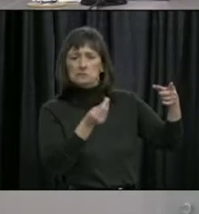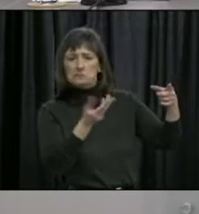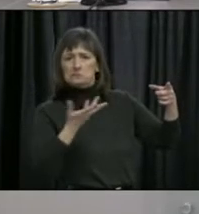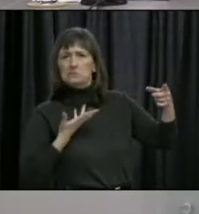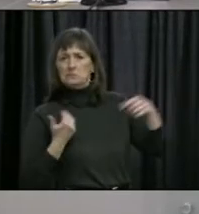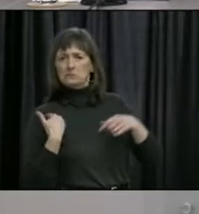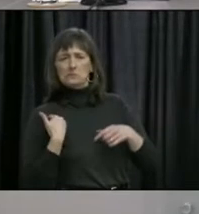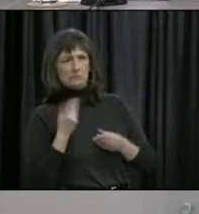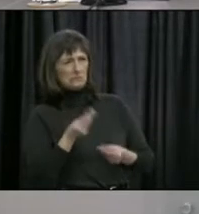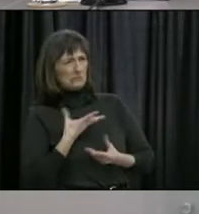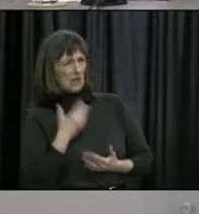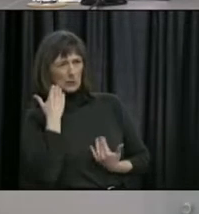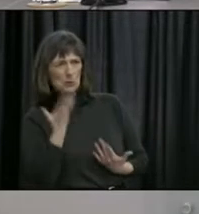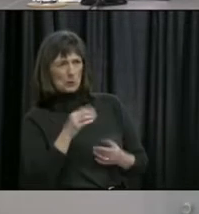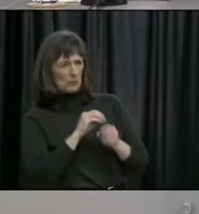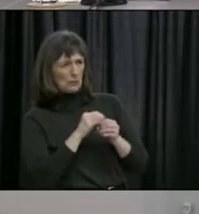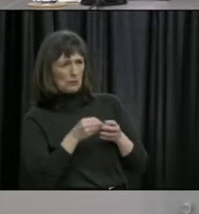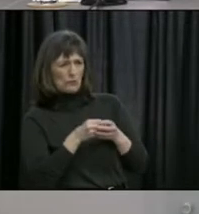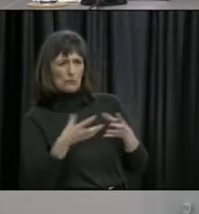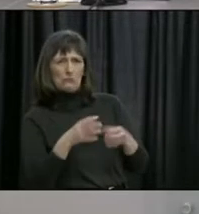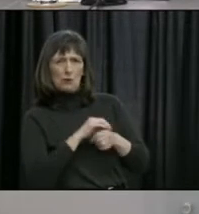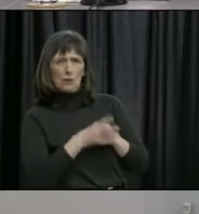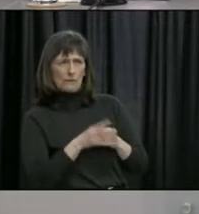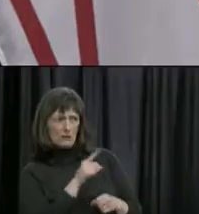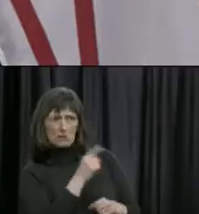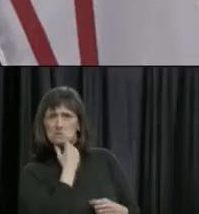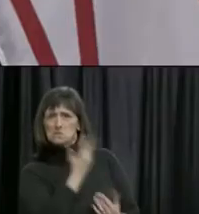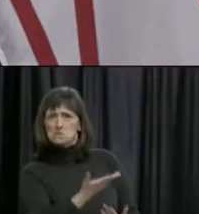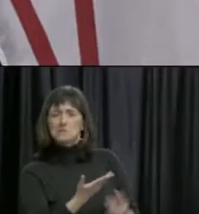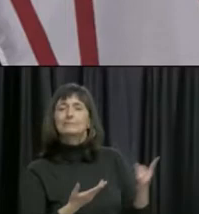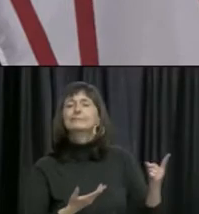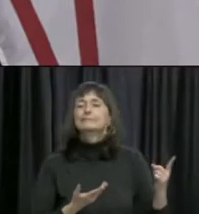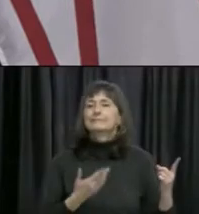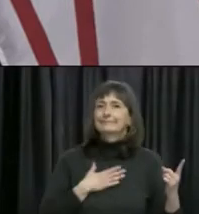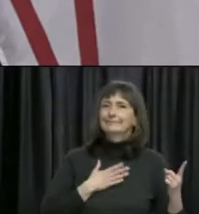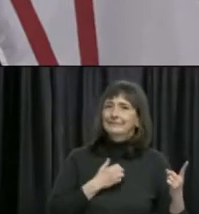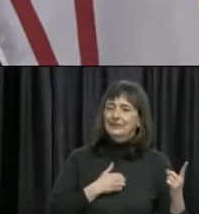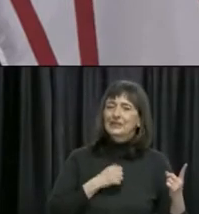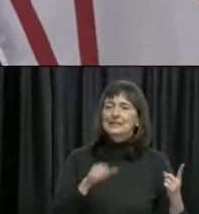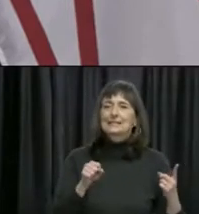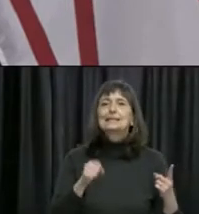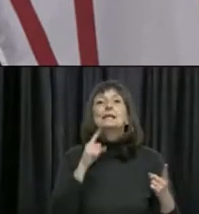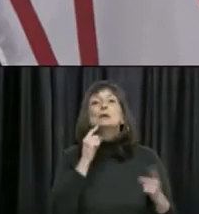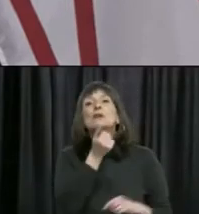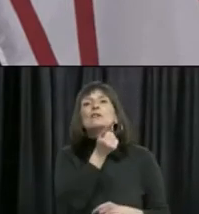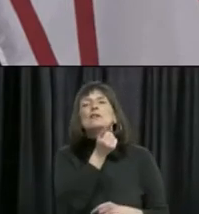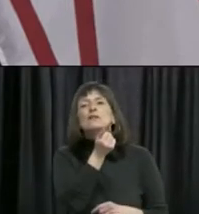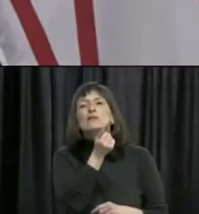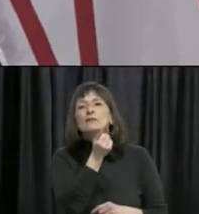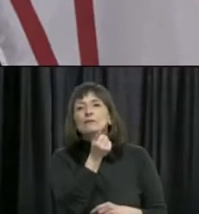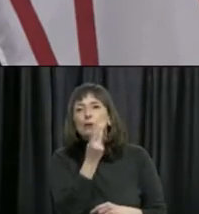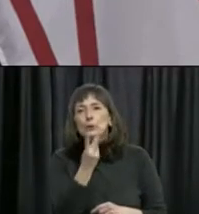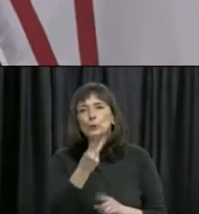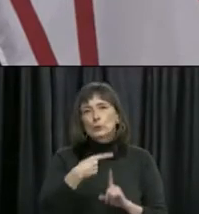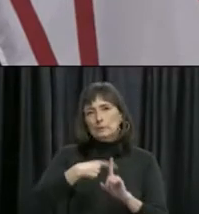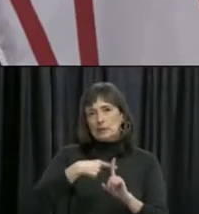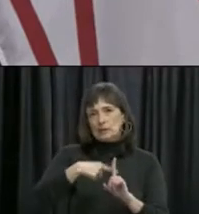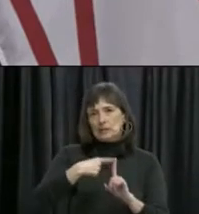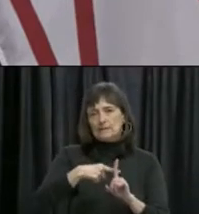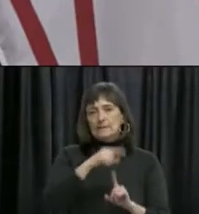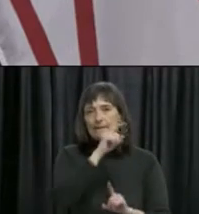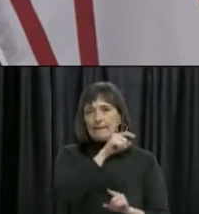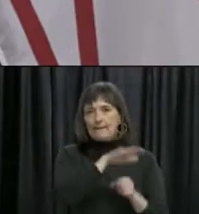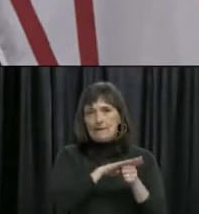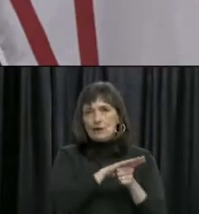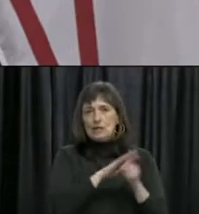it. I'm wondering if we can get a bit more clarification on this. Yes, so my apologies. It's really, we've had a couple of cases that have been identified from there, so